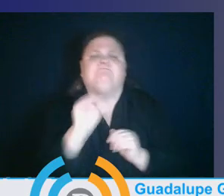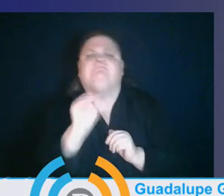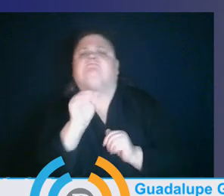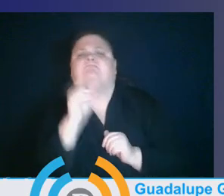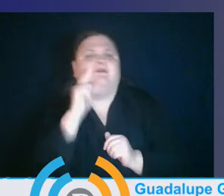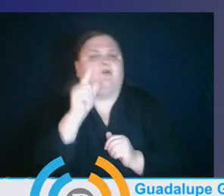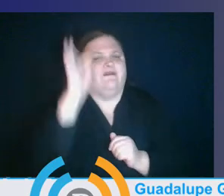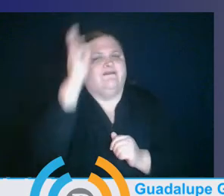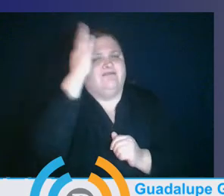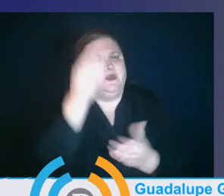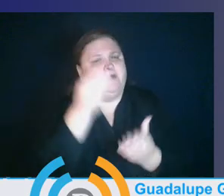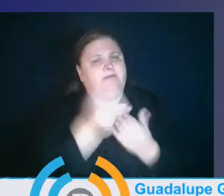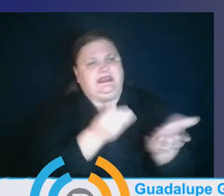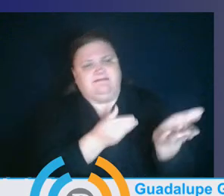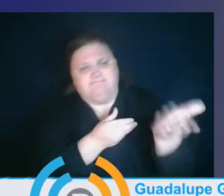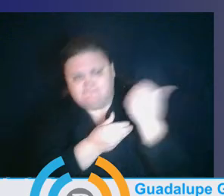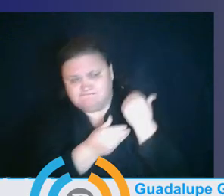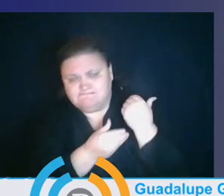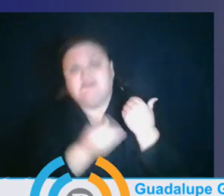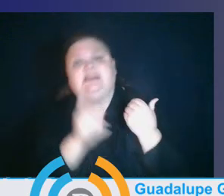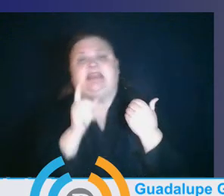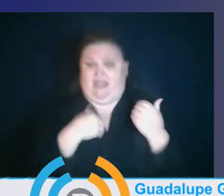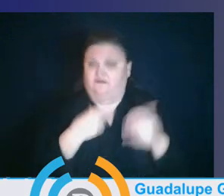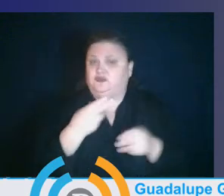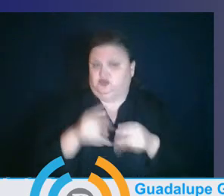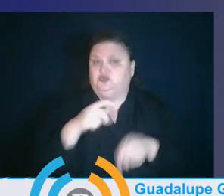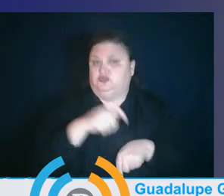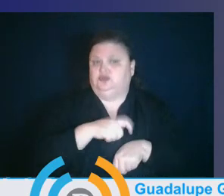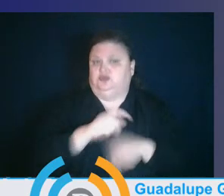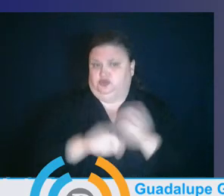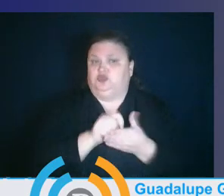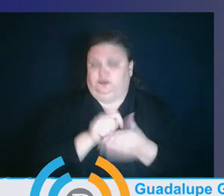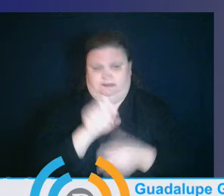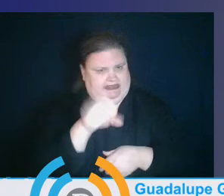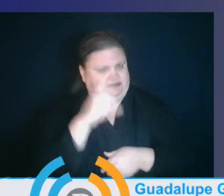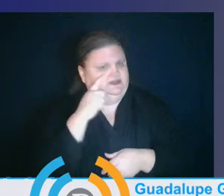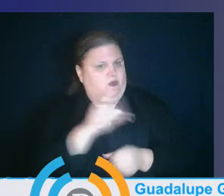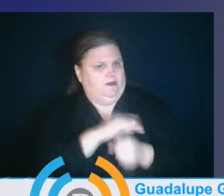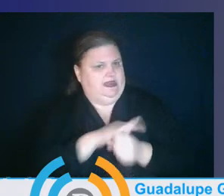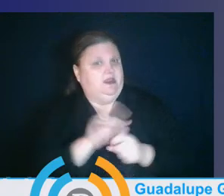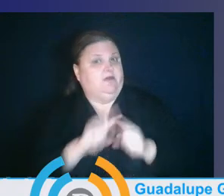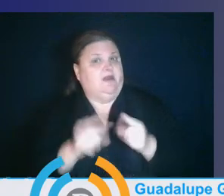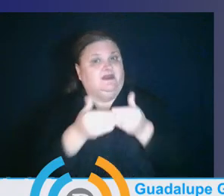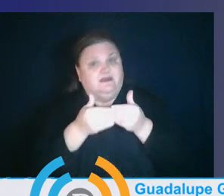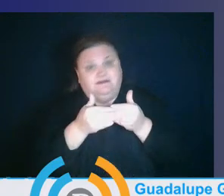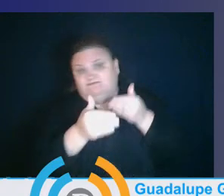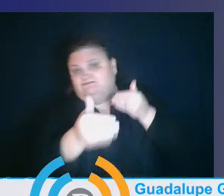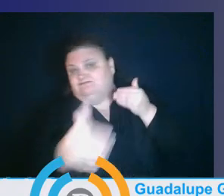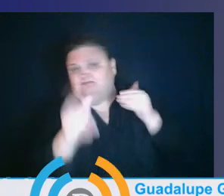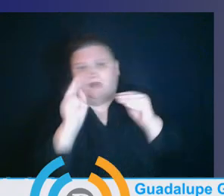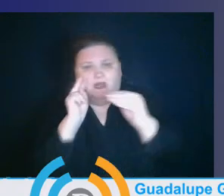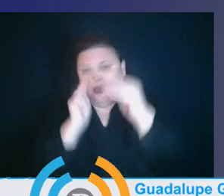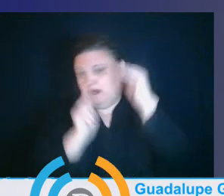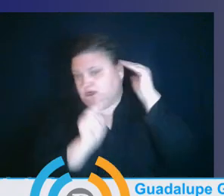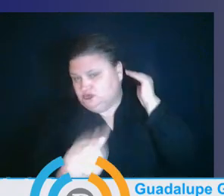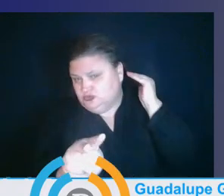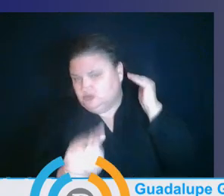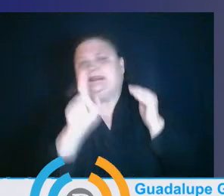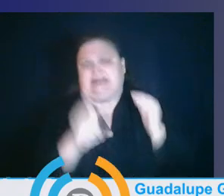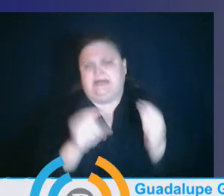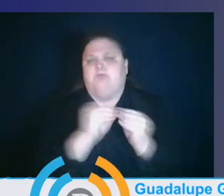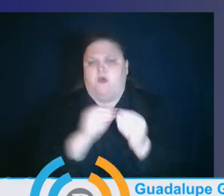yes, there's a short-term pandemic need, but we need a long-term sustainable investment in pre-K-12.